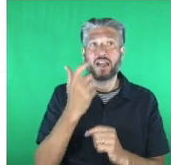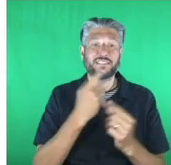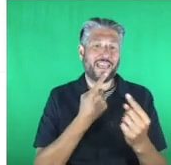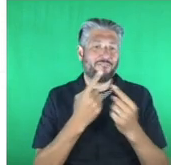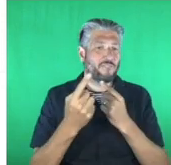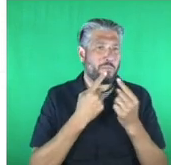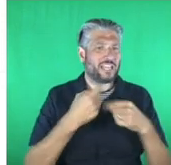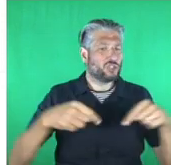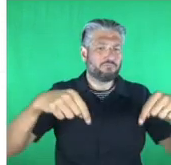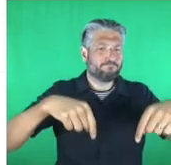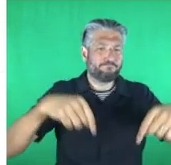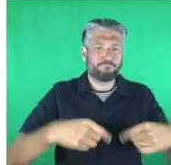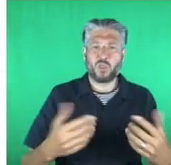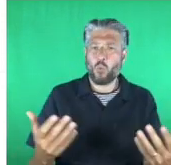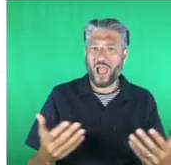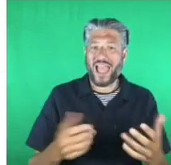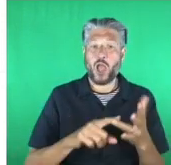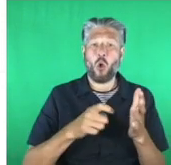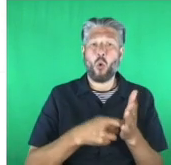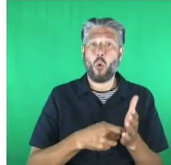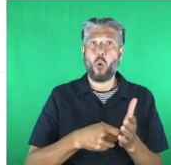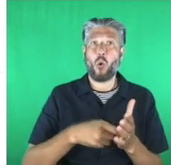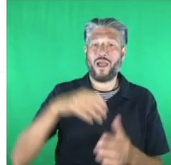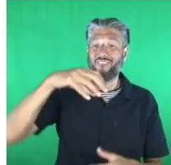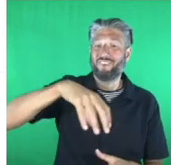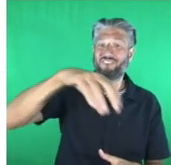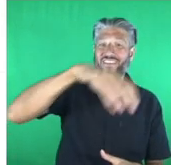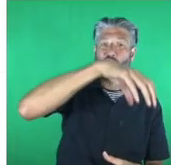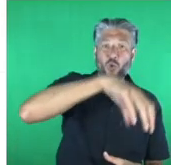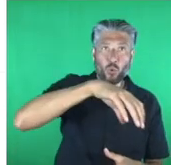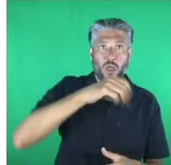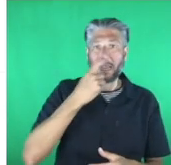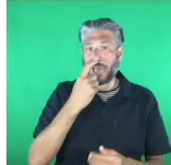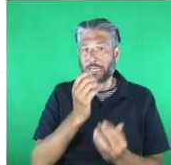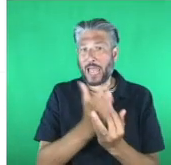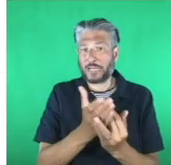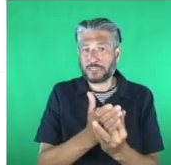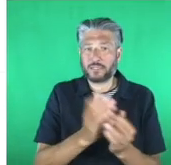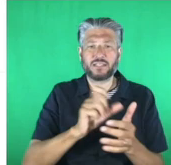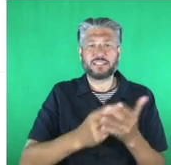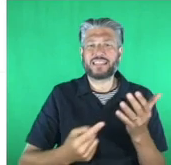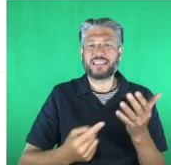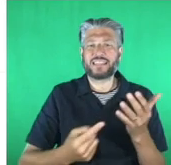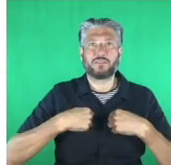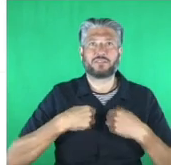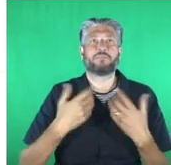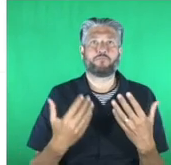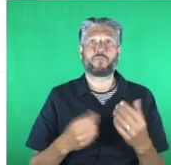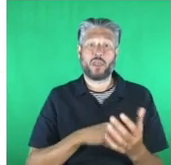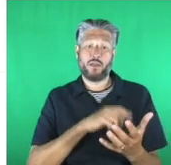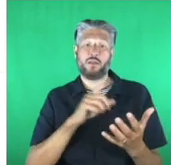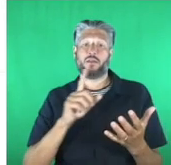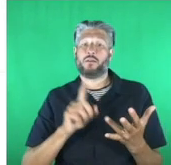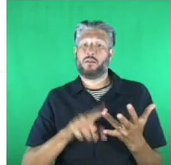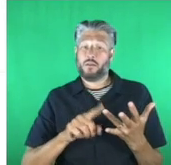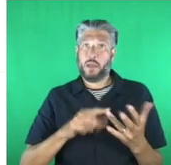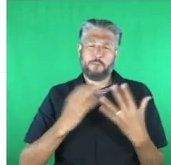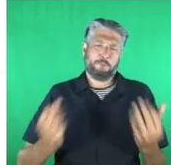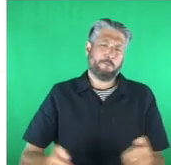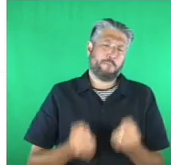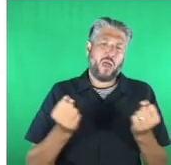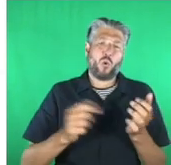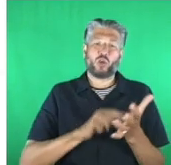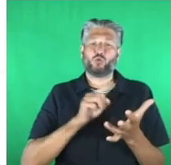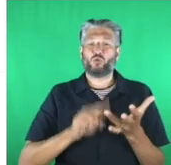venues disabled access power to connect was launched in response to the pandemic and has been helping families to engage